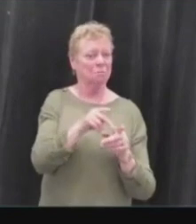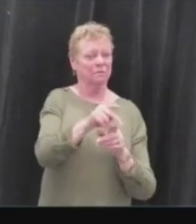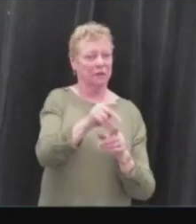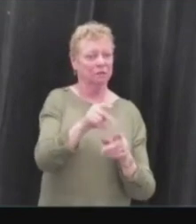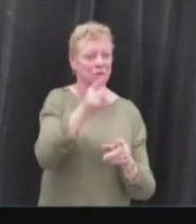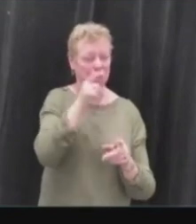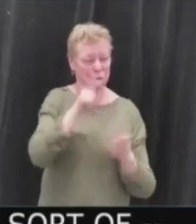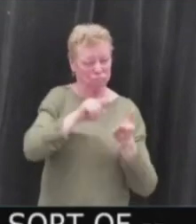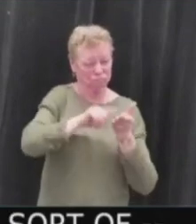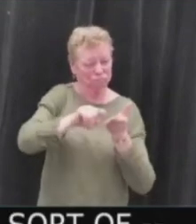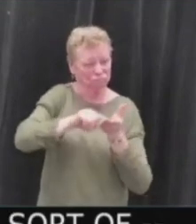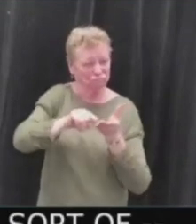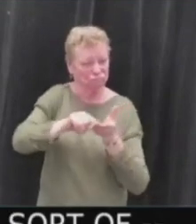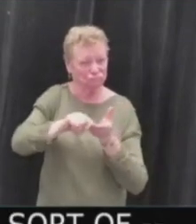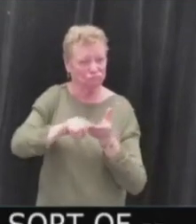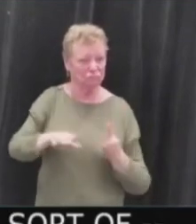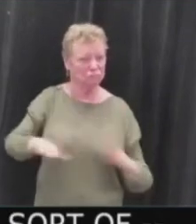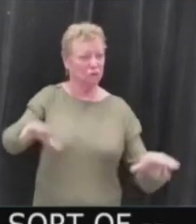research in Canada.